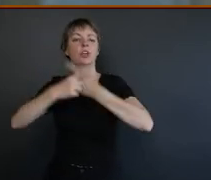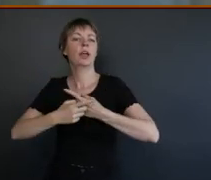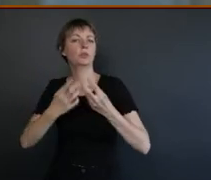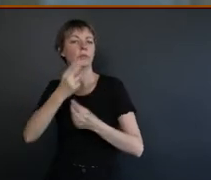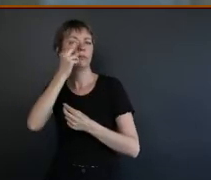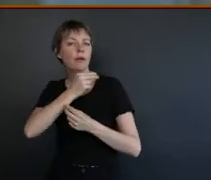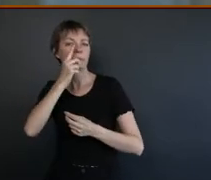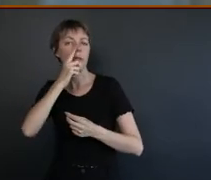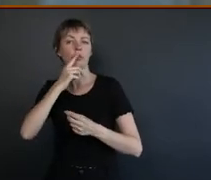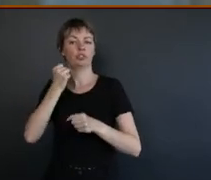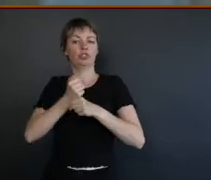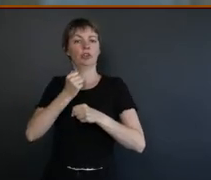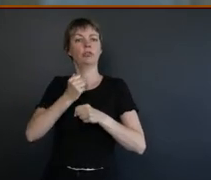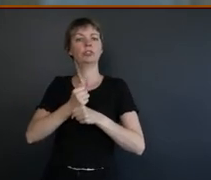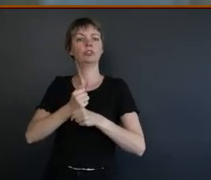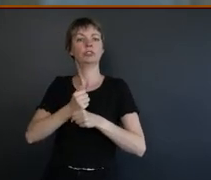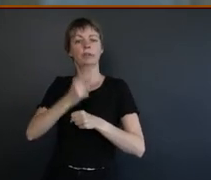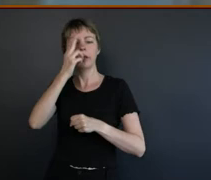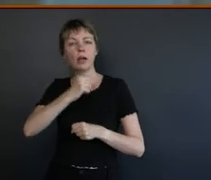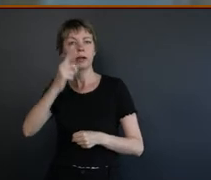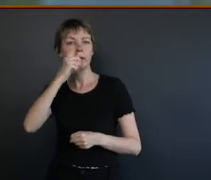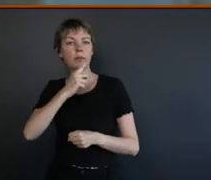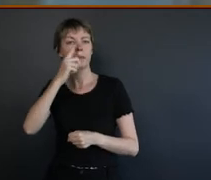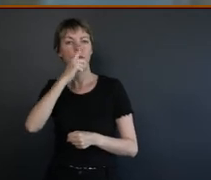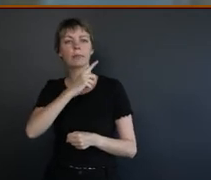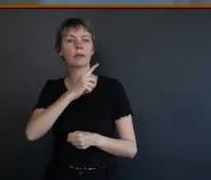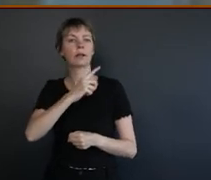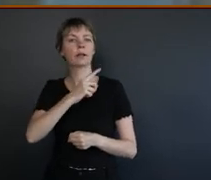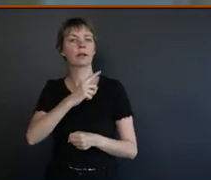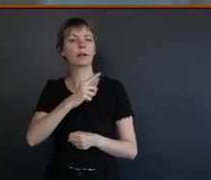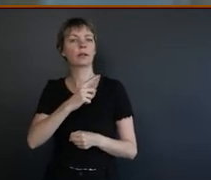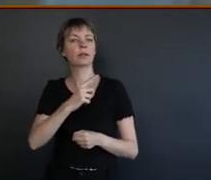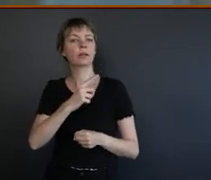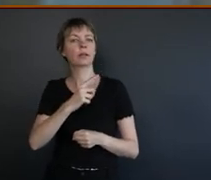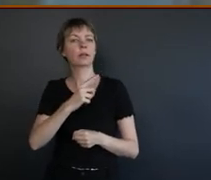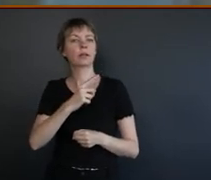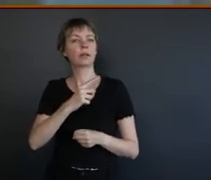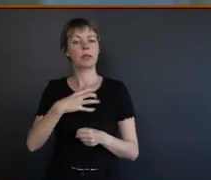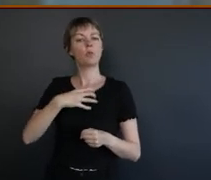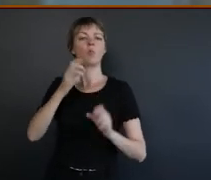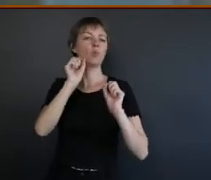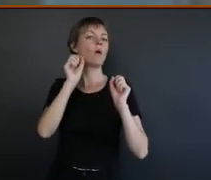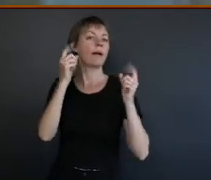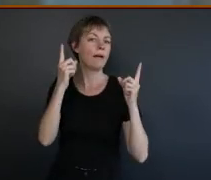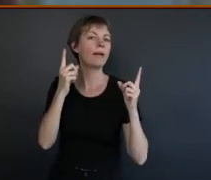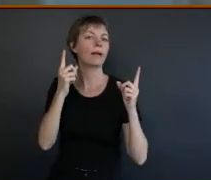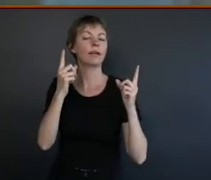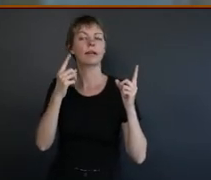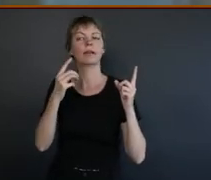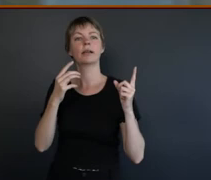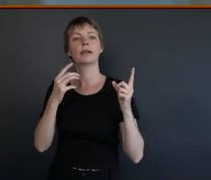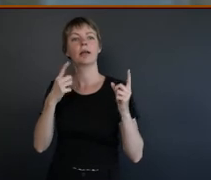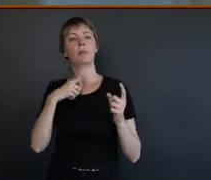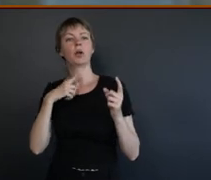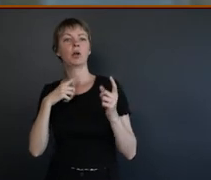change. You know, we've got younger people who, you know, are coming in and they're more aware of what's going on because of